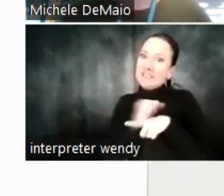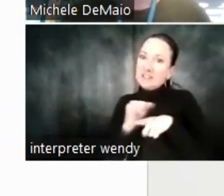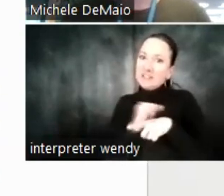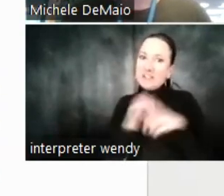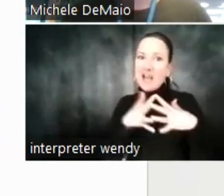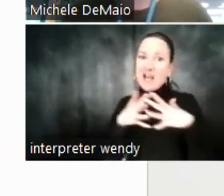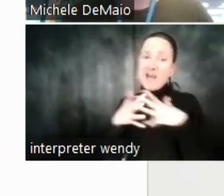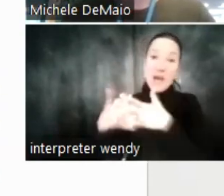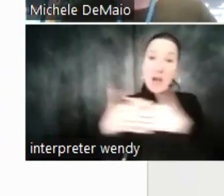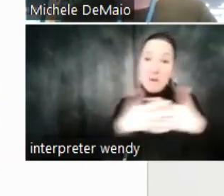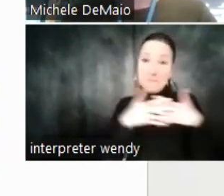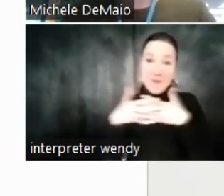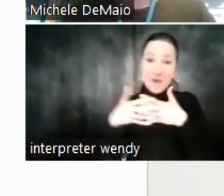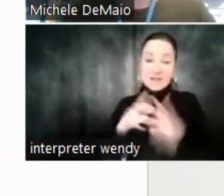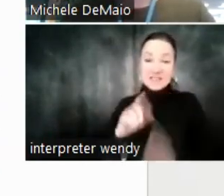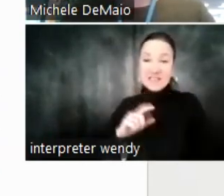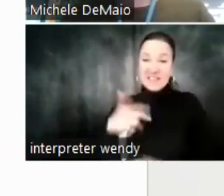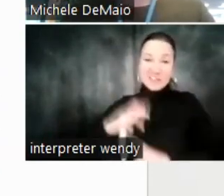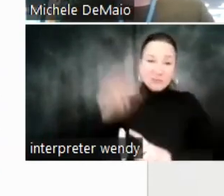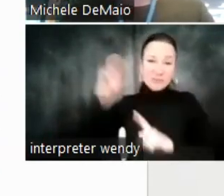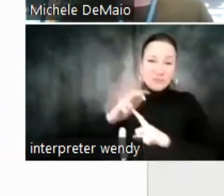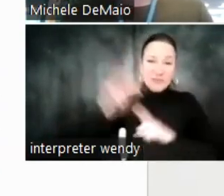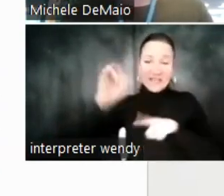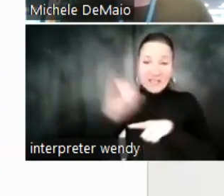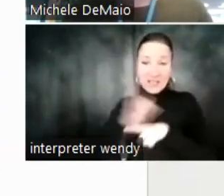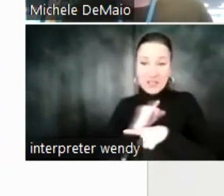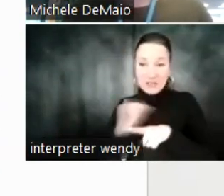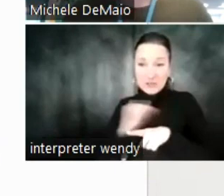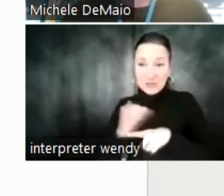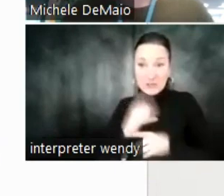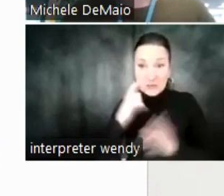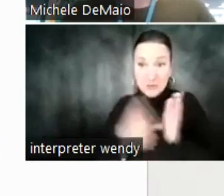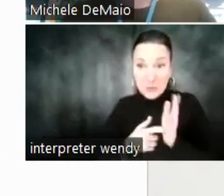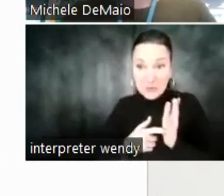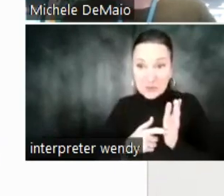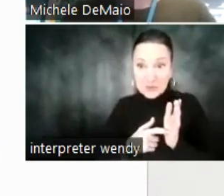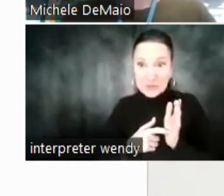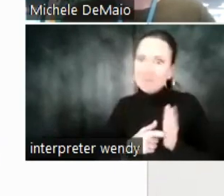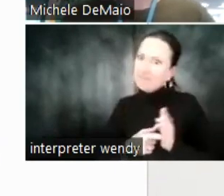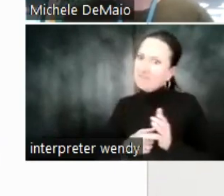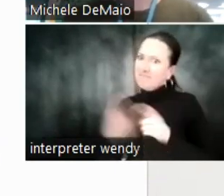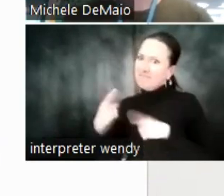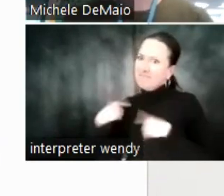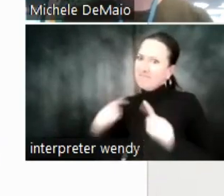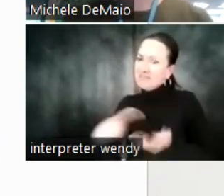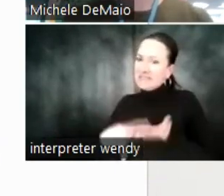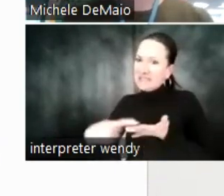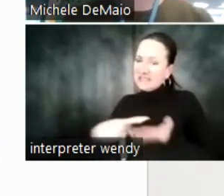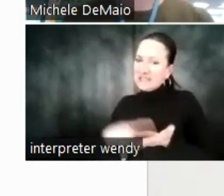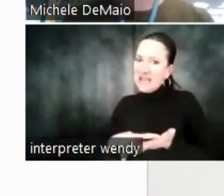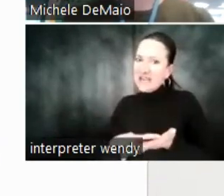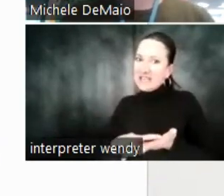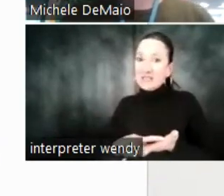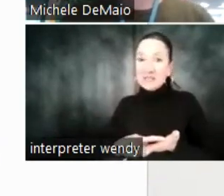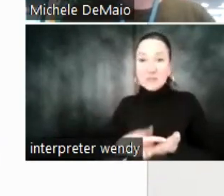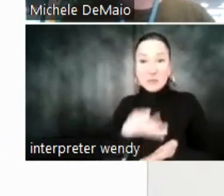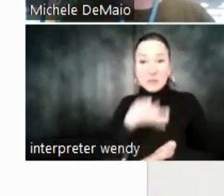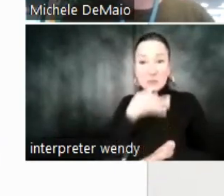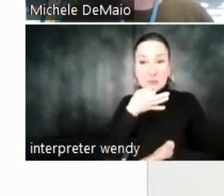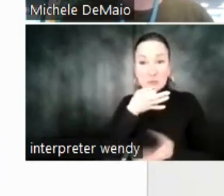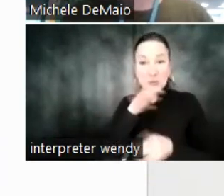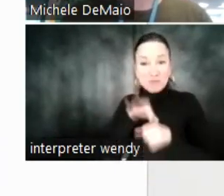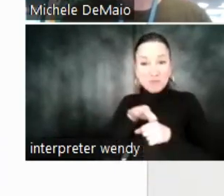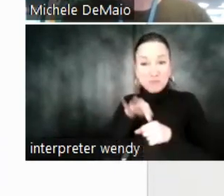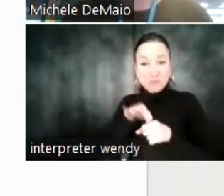America's Next Great Intern? Anybody seen that in your emails? I hope so. We've been talking about it for a while. We're in the middle of our voting